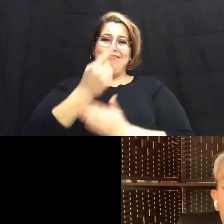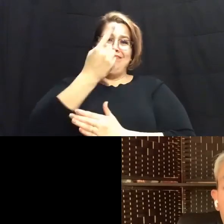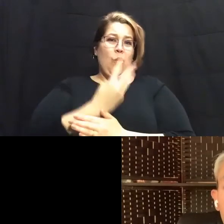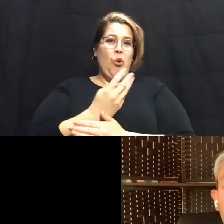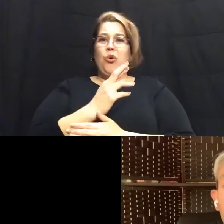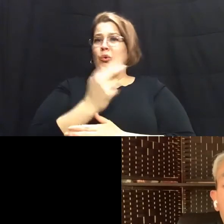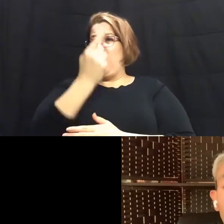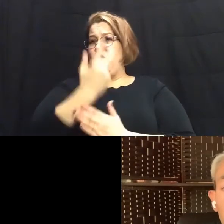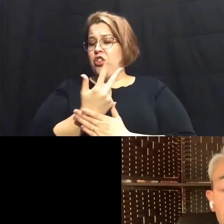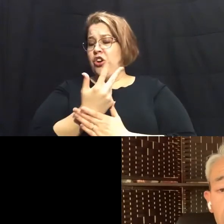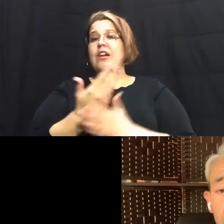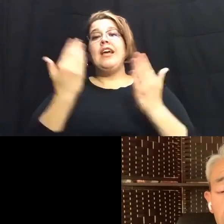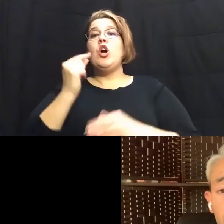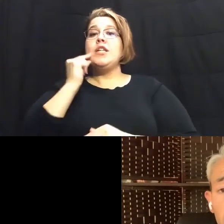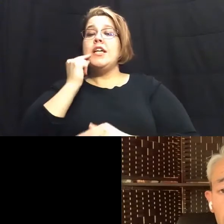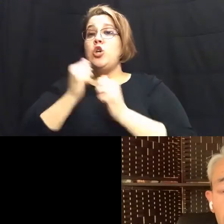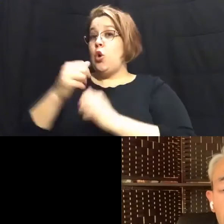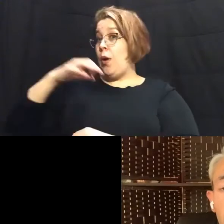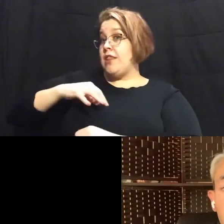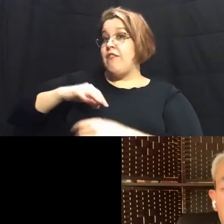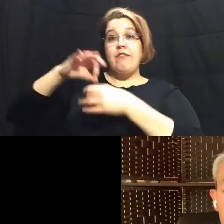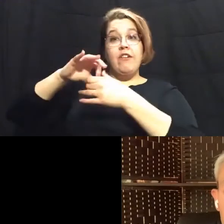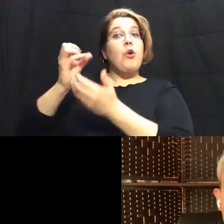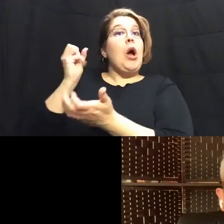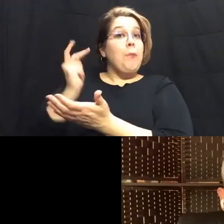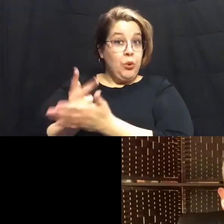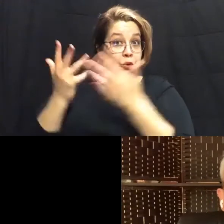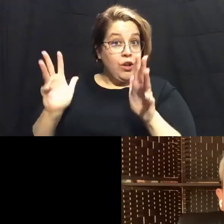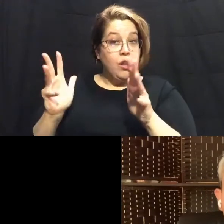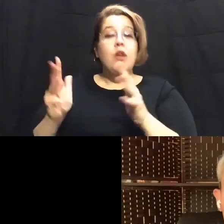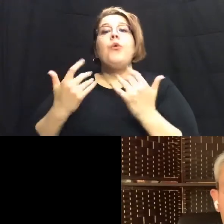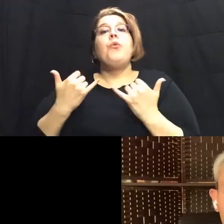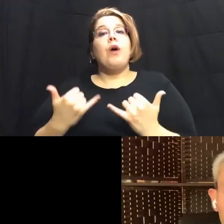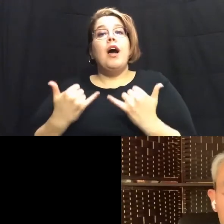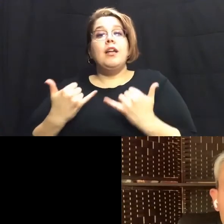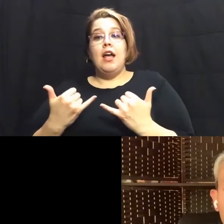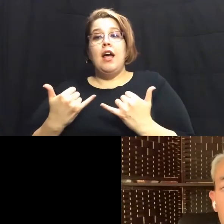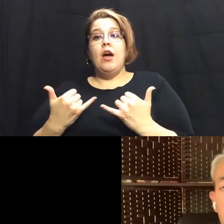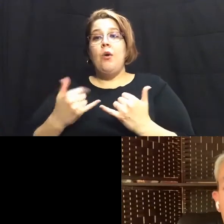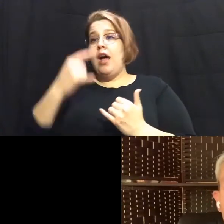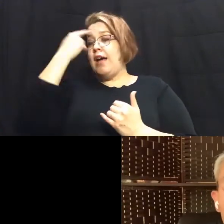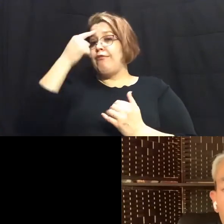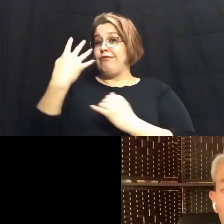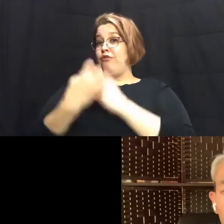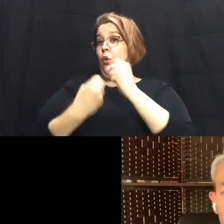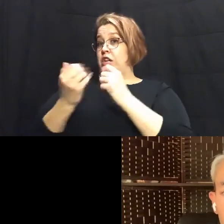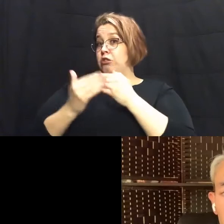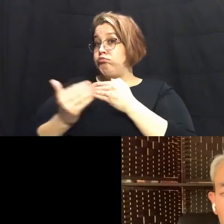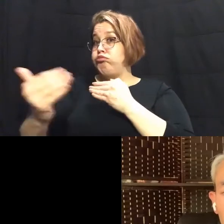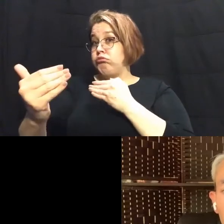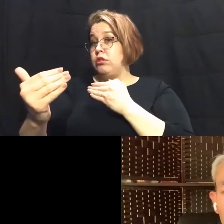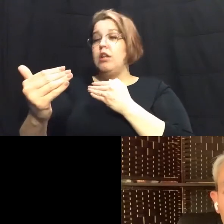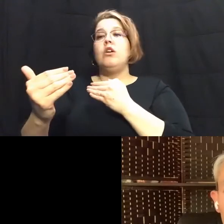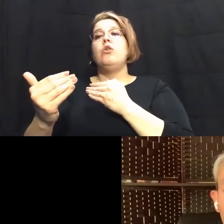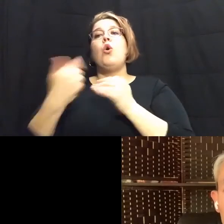done in san antonio with the benefit of voter approval uh is that right now and and for the next four years we're we've